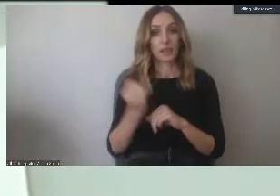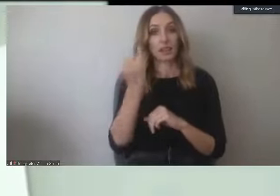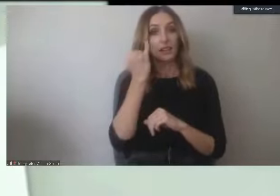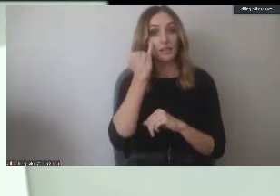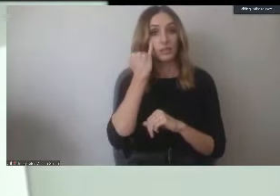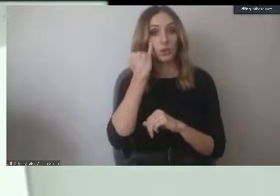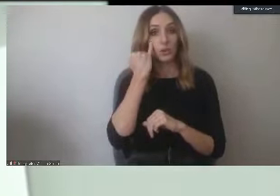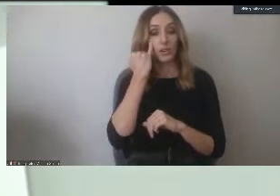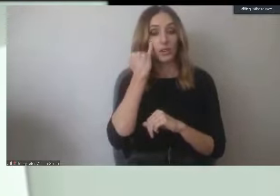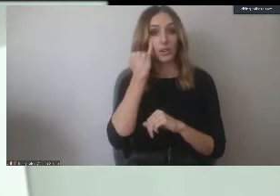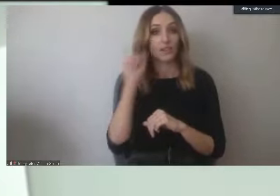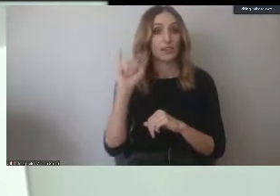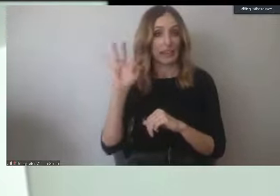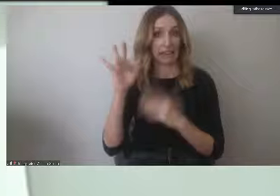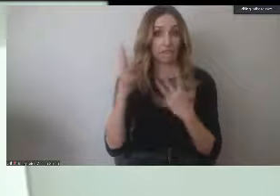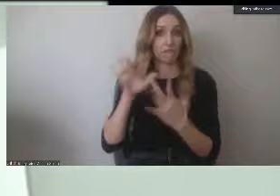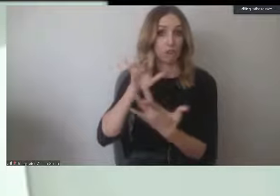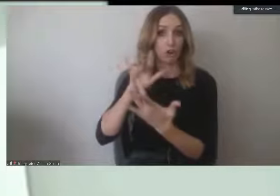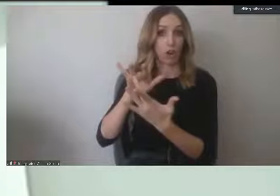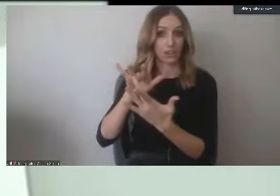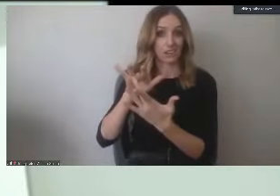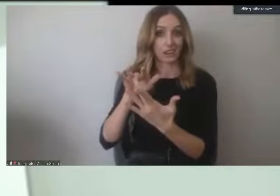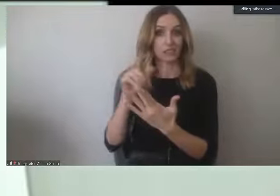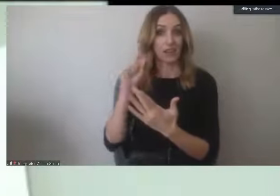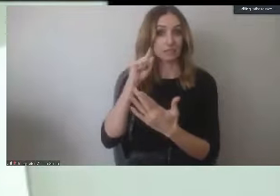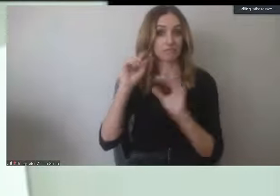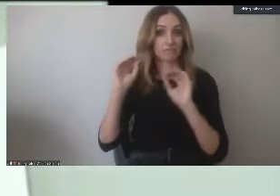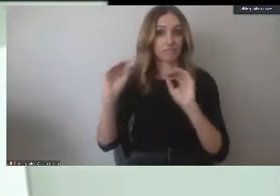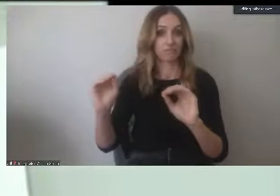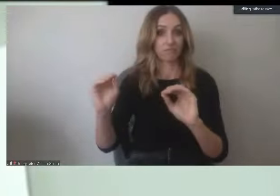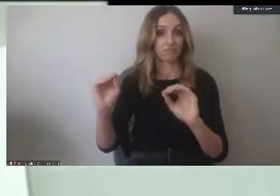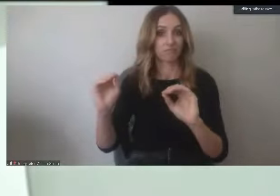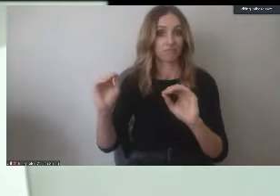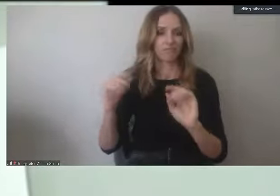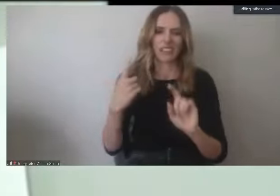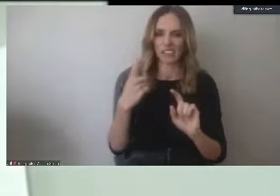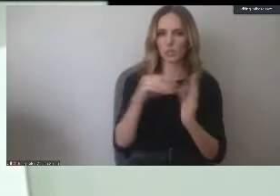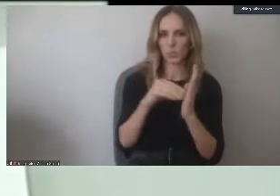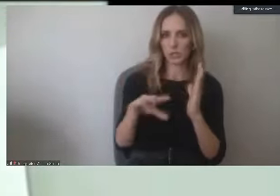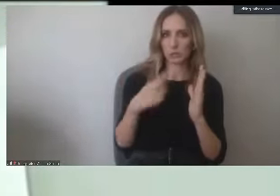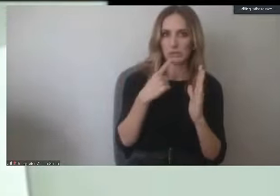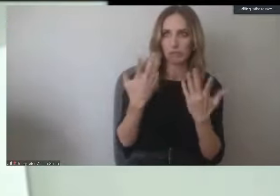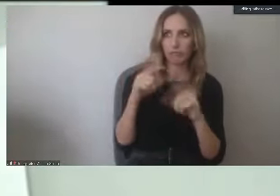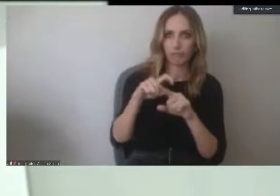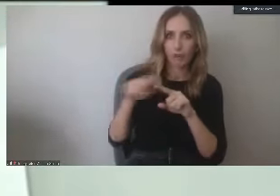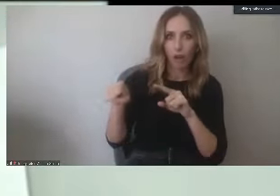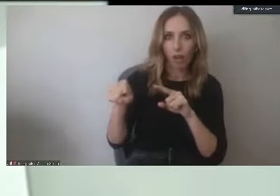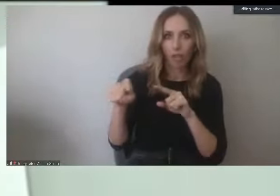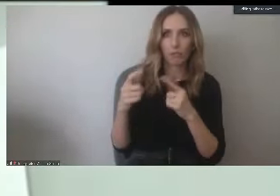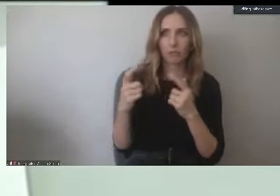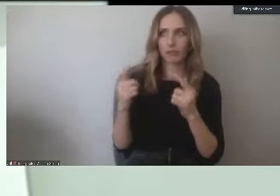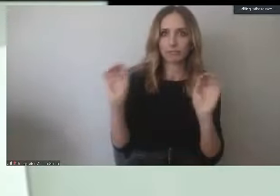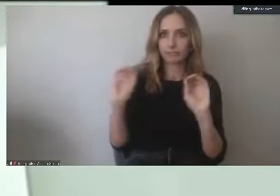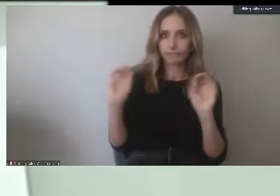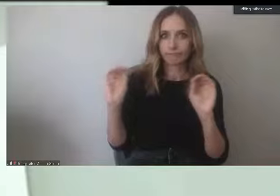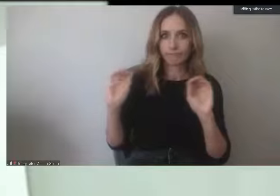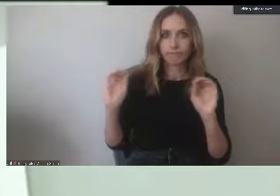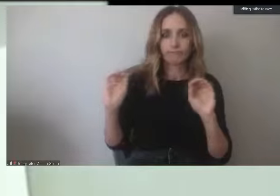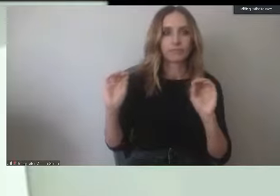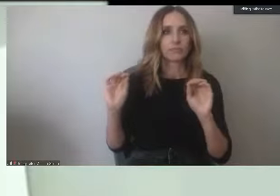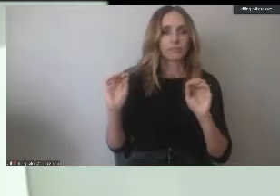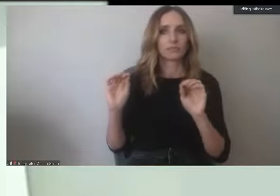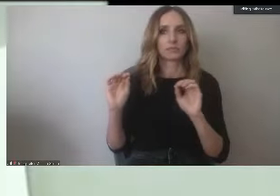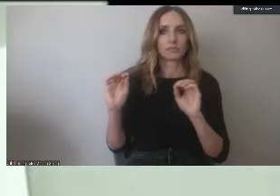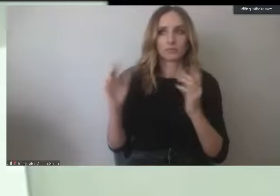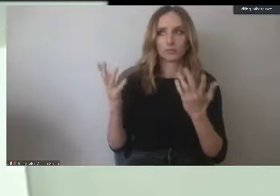students have not been able to receive information, let's say, like this particular student says, you know, I've called, I haven't been able to reach the financial aid